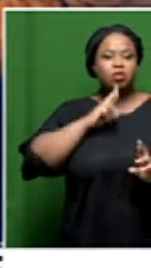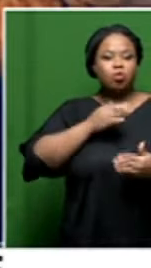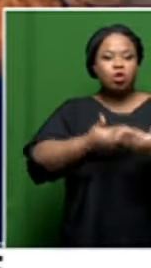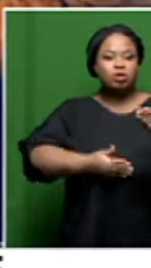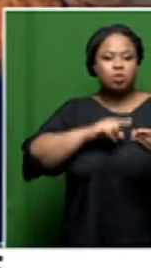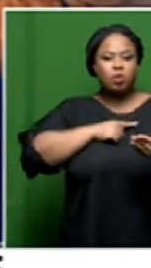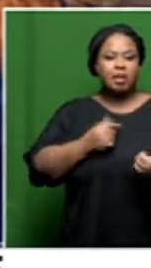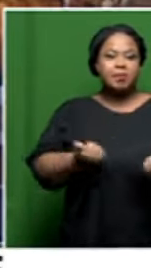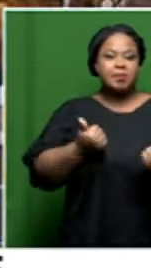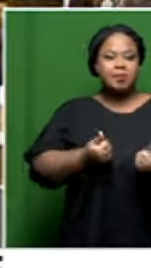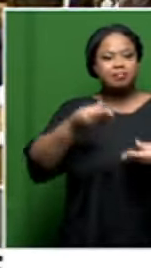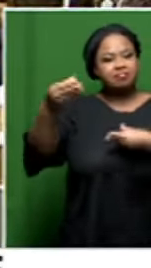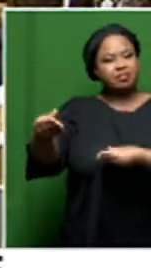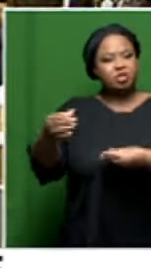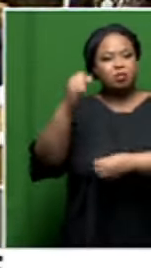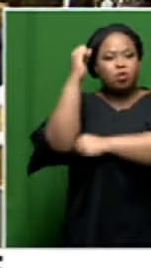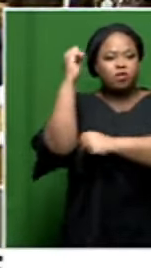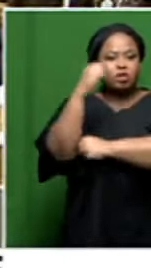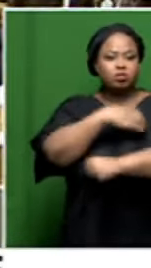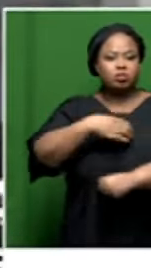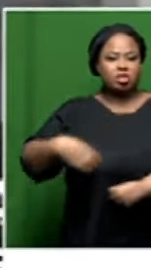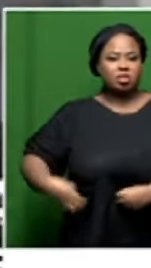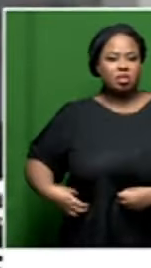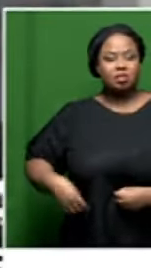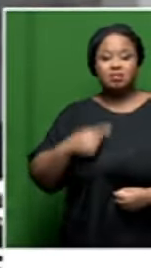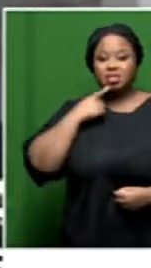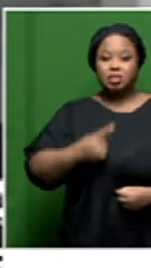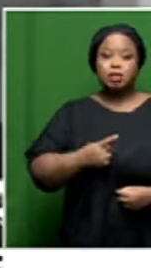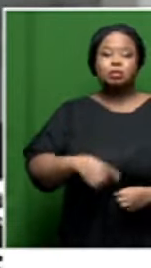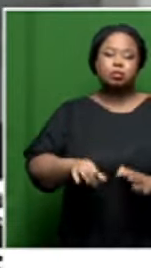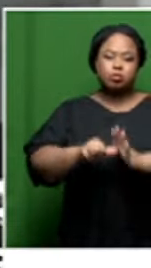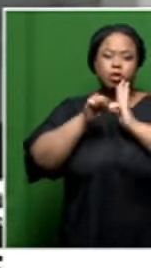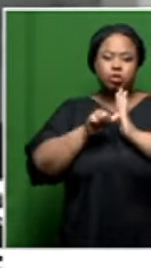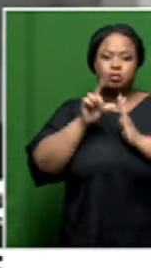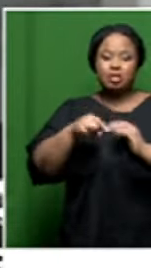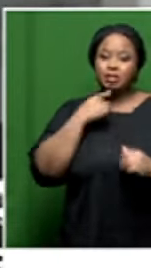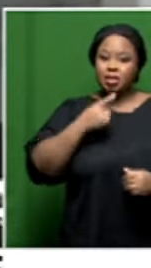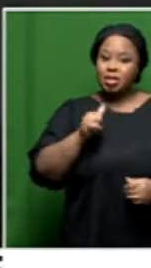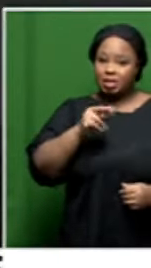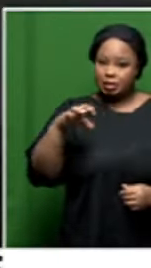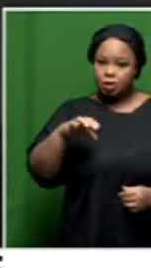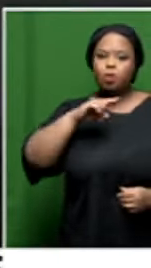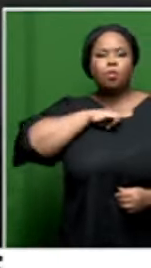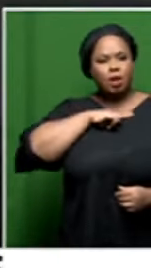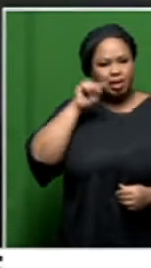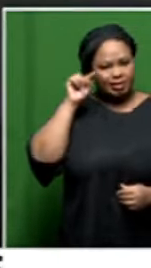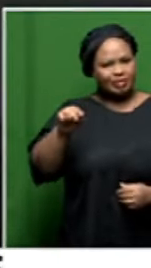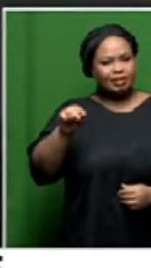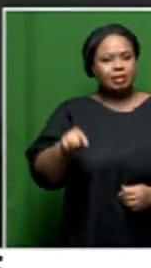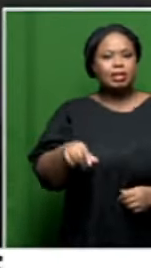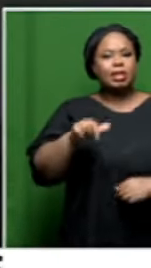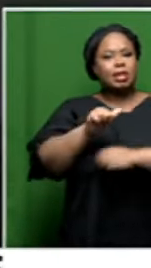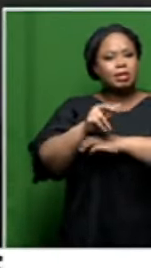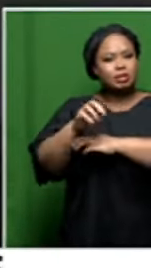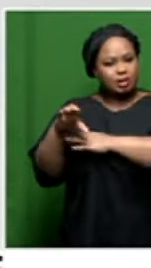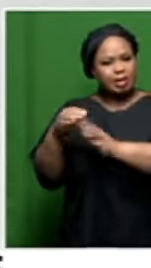report, which has officially been handed over to the Presidency, says it is important to mention the ANC because it is the party that